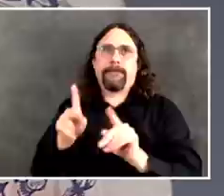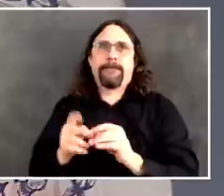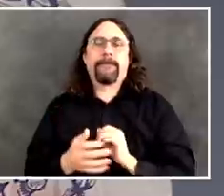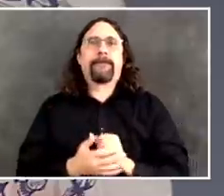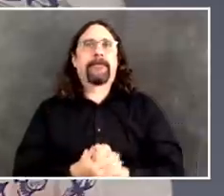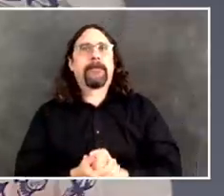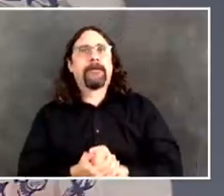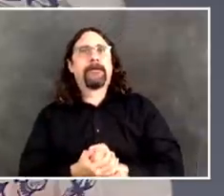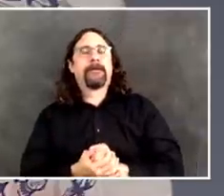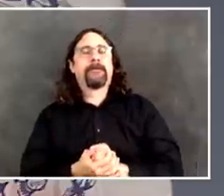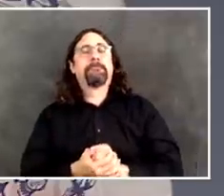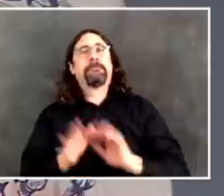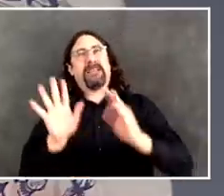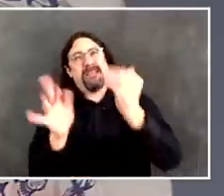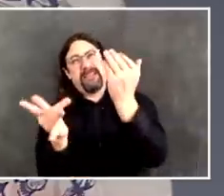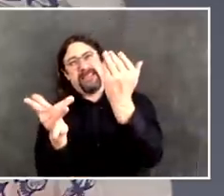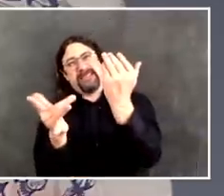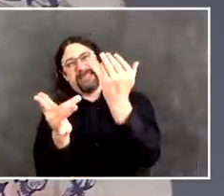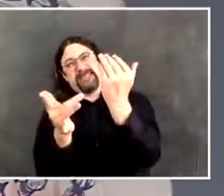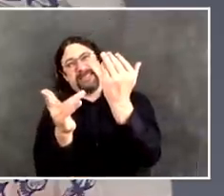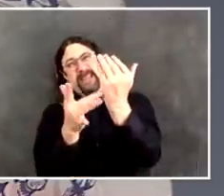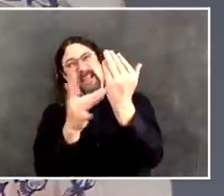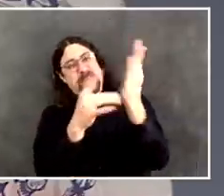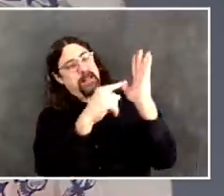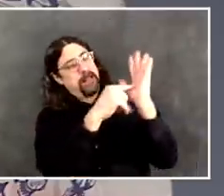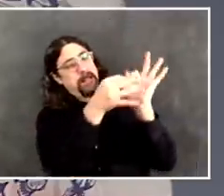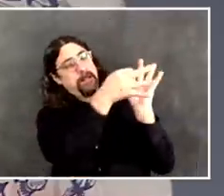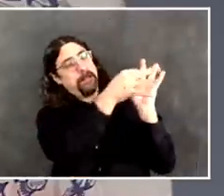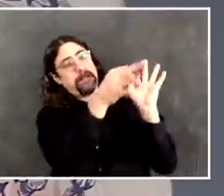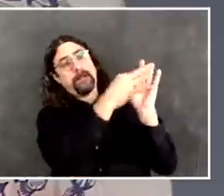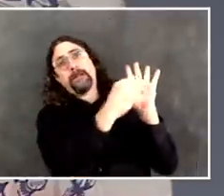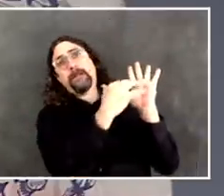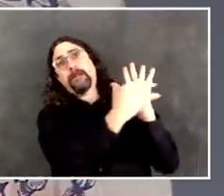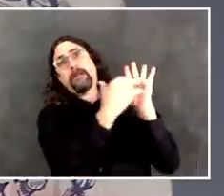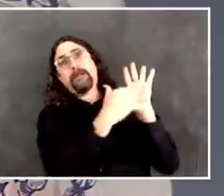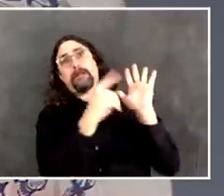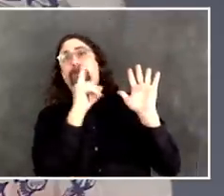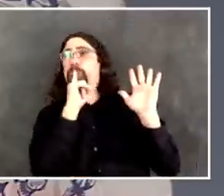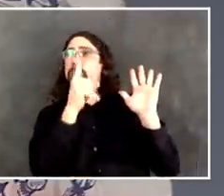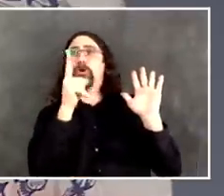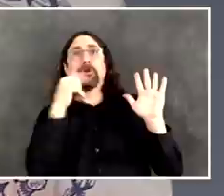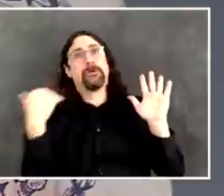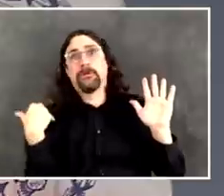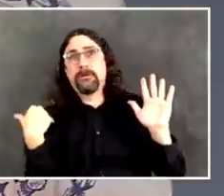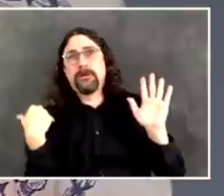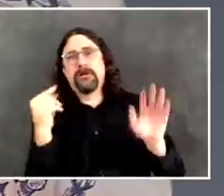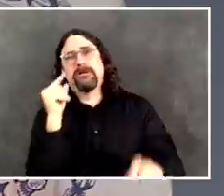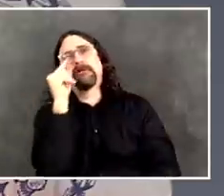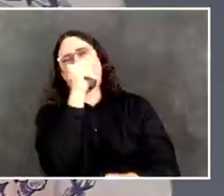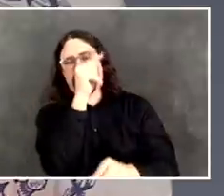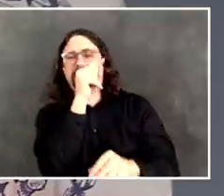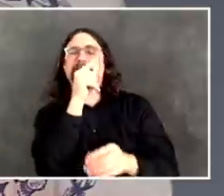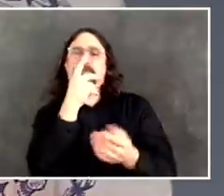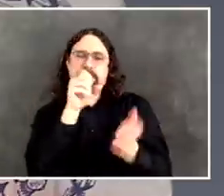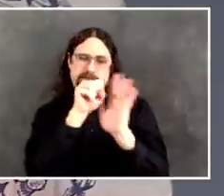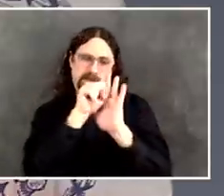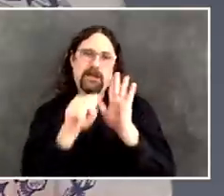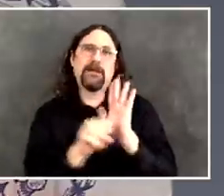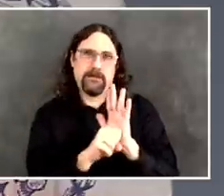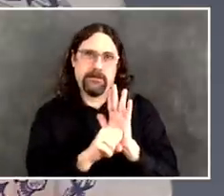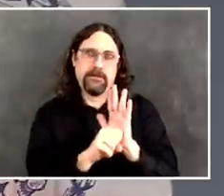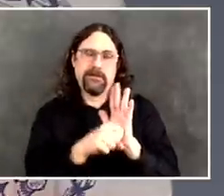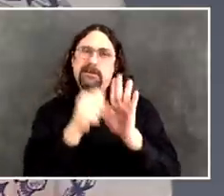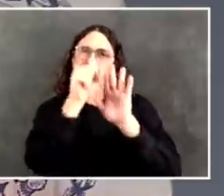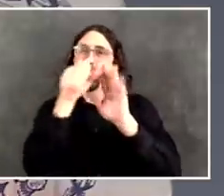for ensuring they're doing their job. These are overwhelmingly private profit, you know, for profit facilities.